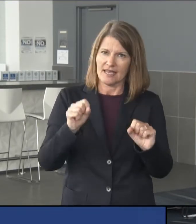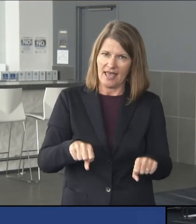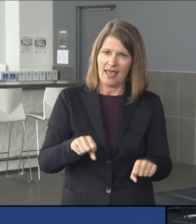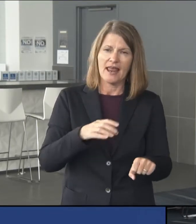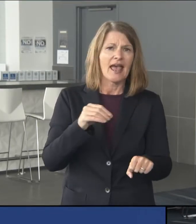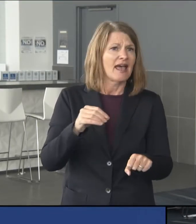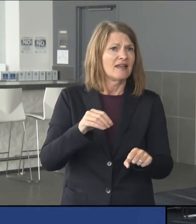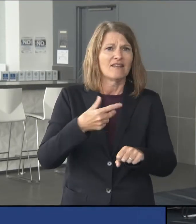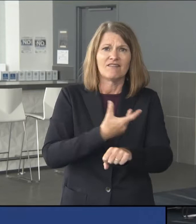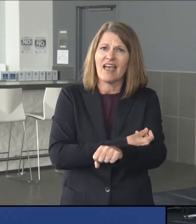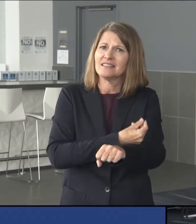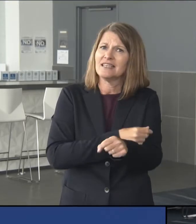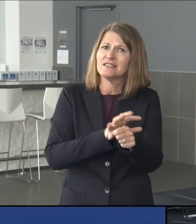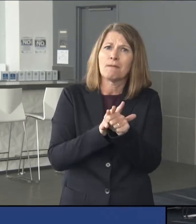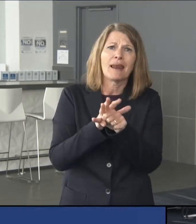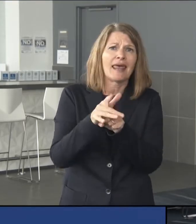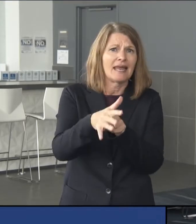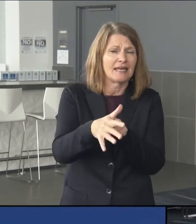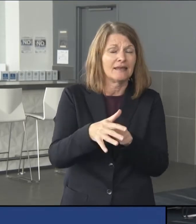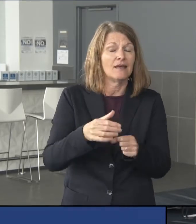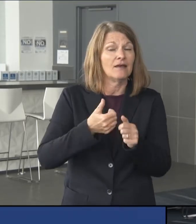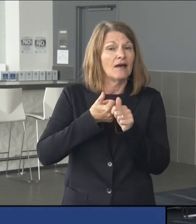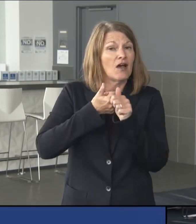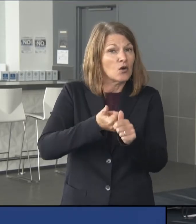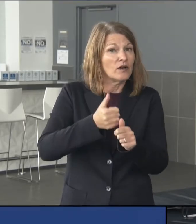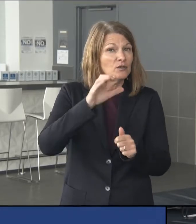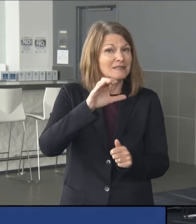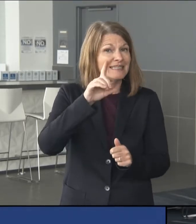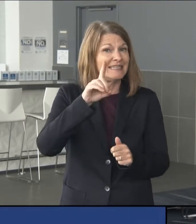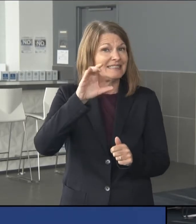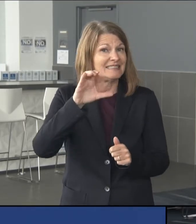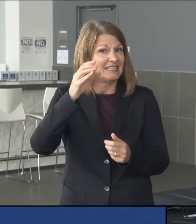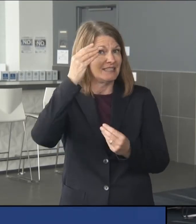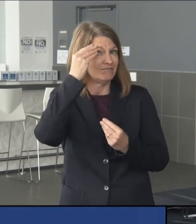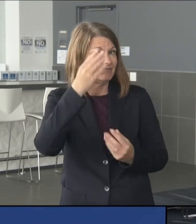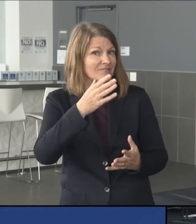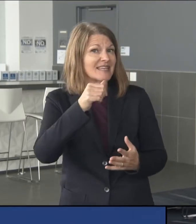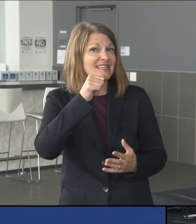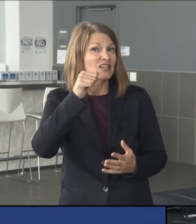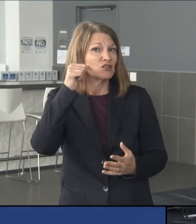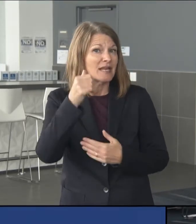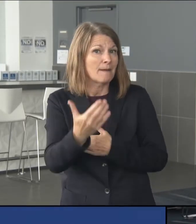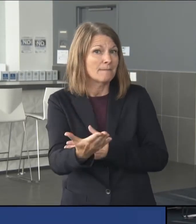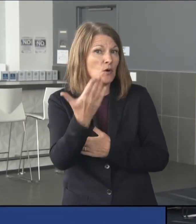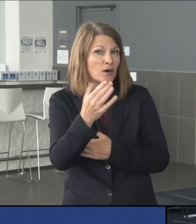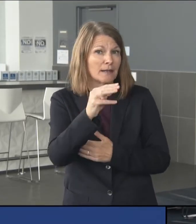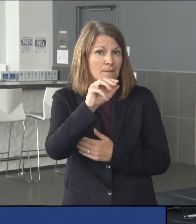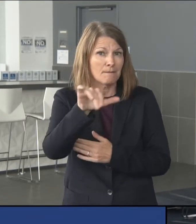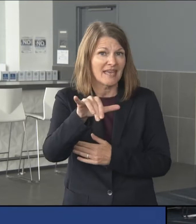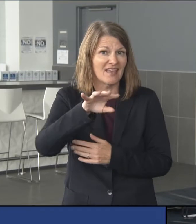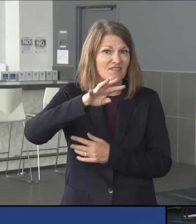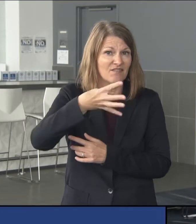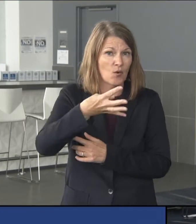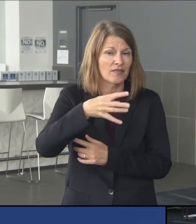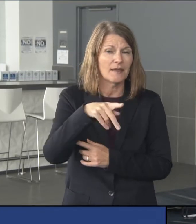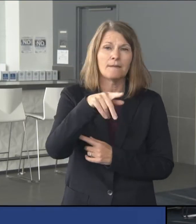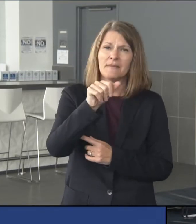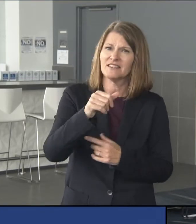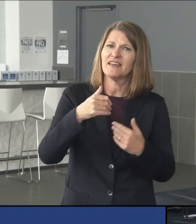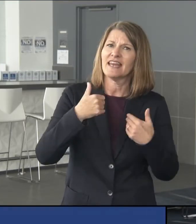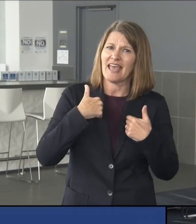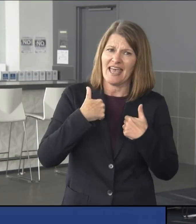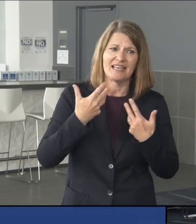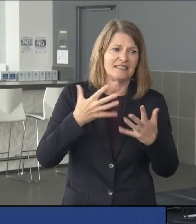available. According to the CDC, as of yesterday morning, May 4th, Pennsylvania had